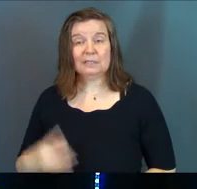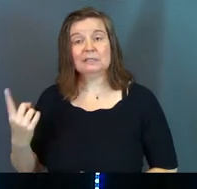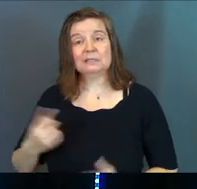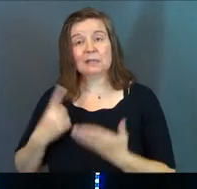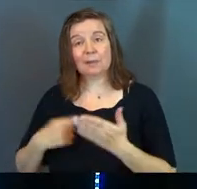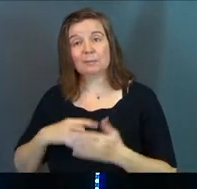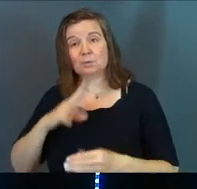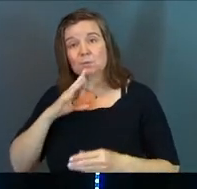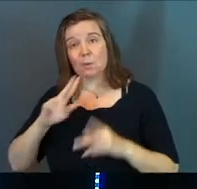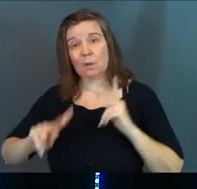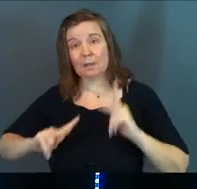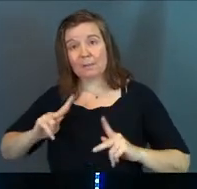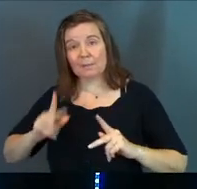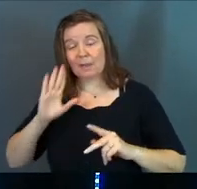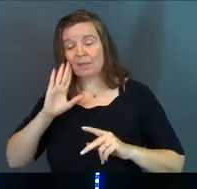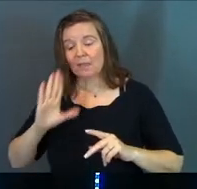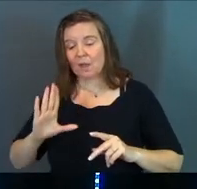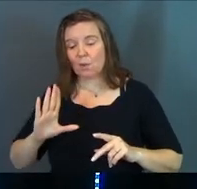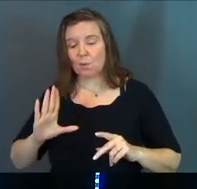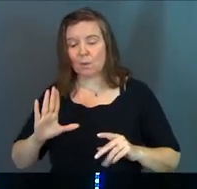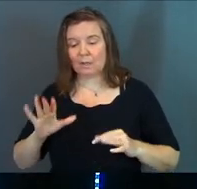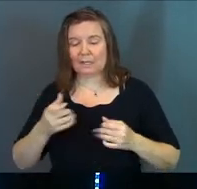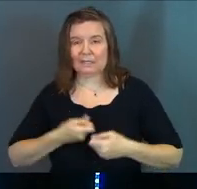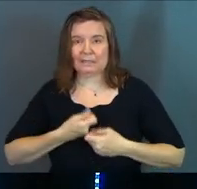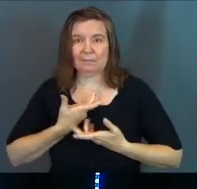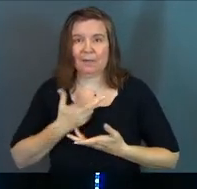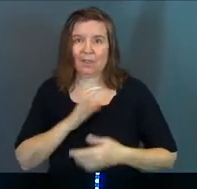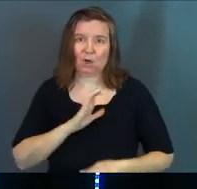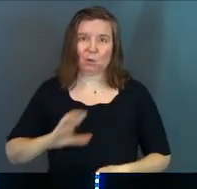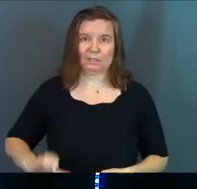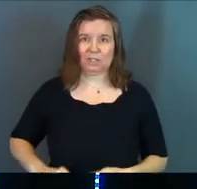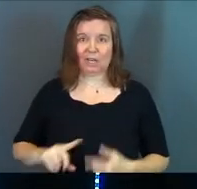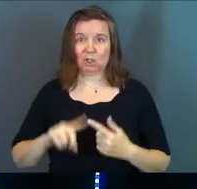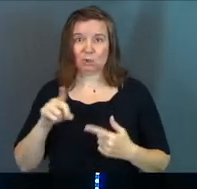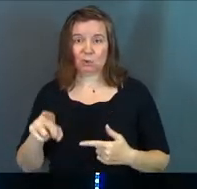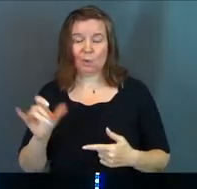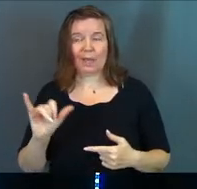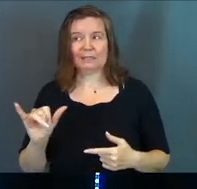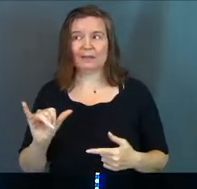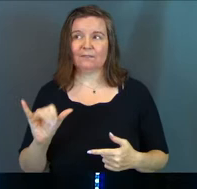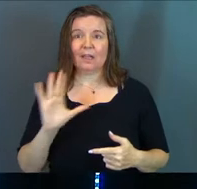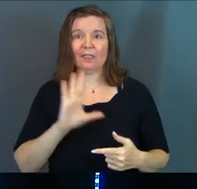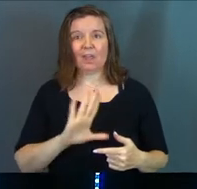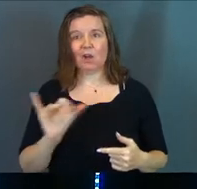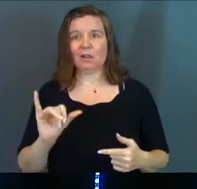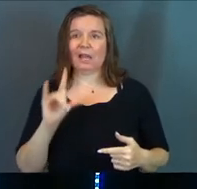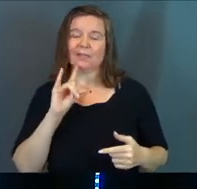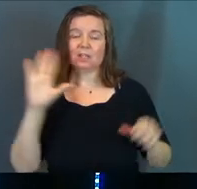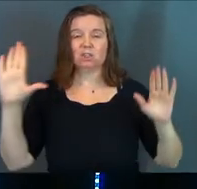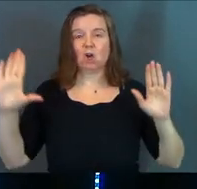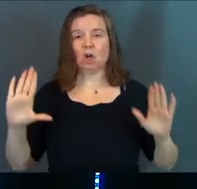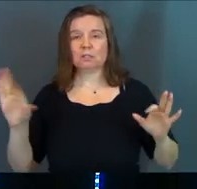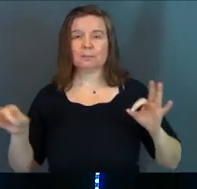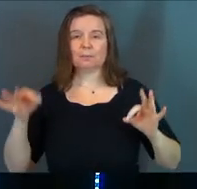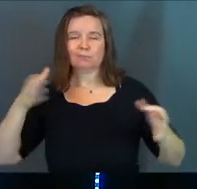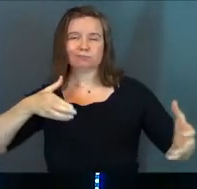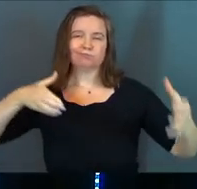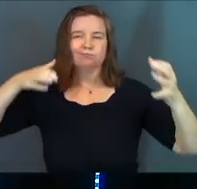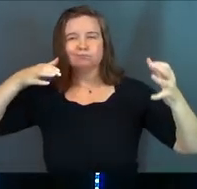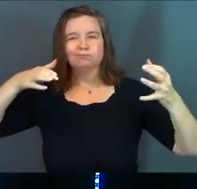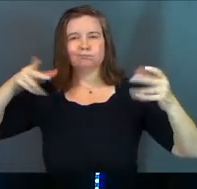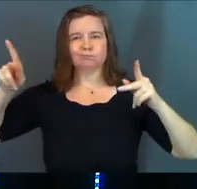Sometimes you're going to talk to people and they're going to express their Christianity to you as if they're like this awesome spiritual